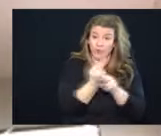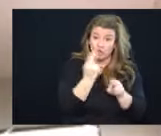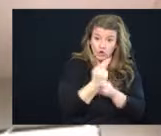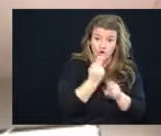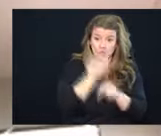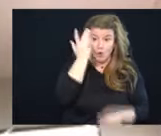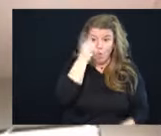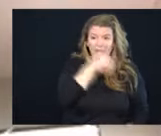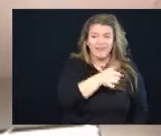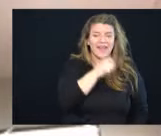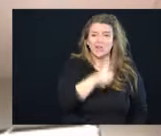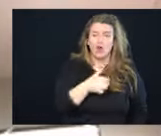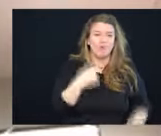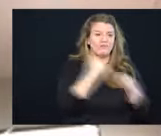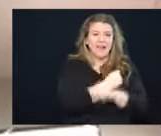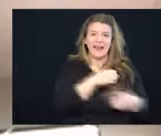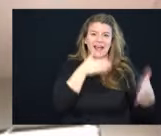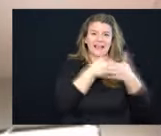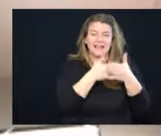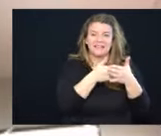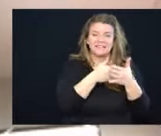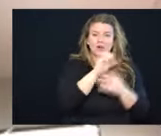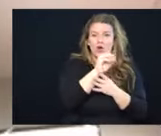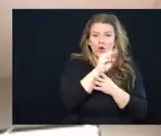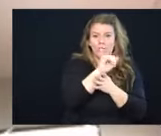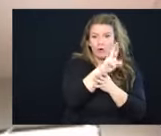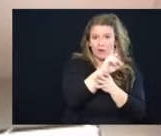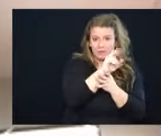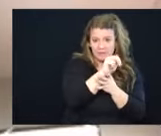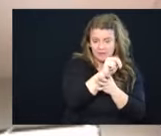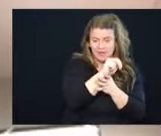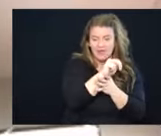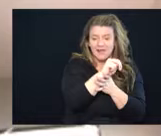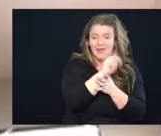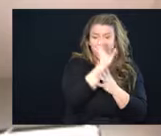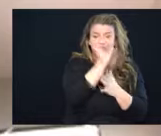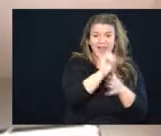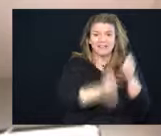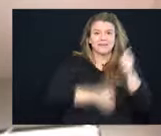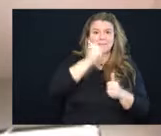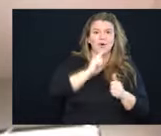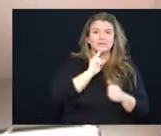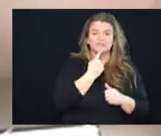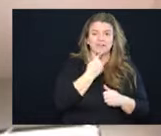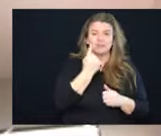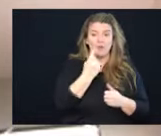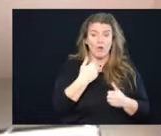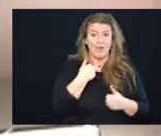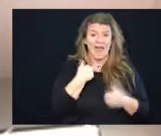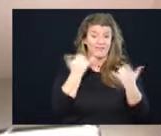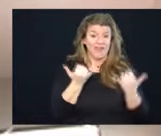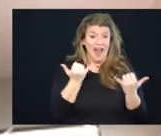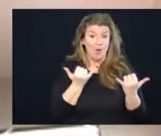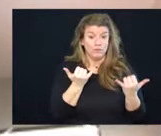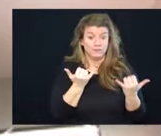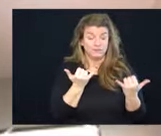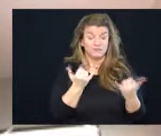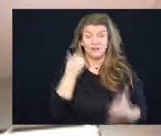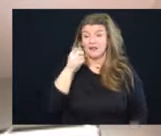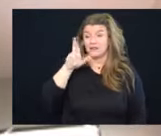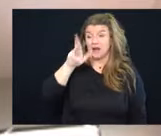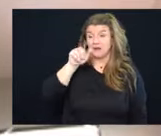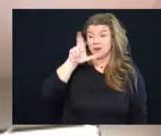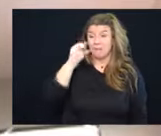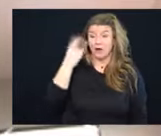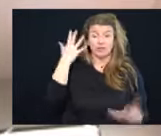they do not work effectively on the Omicron variant, which is the most significant variant that we have now as Dr. Marsh